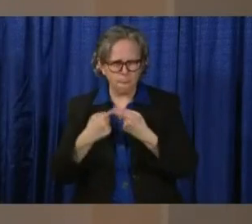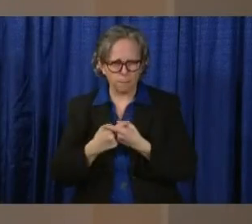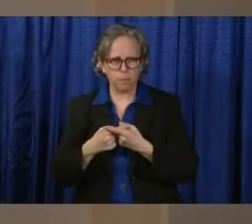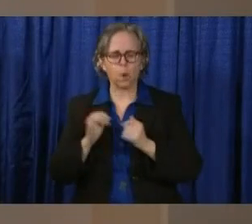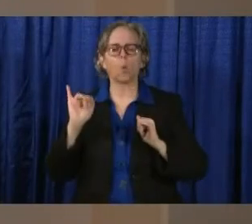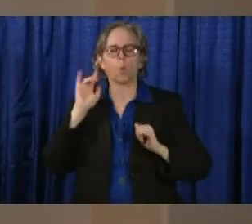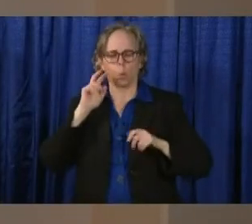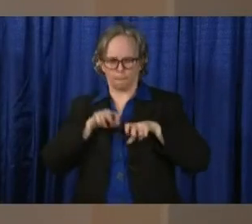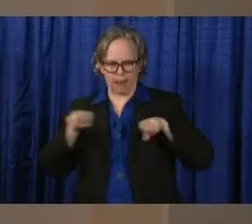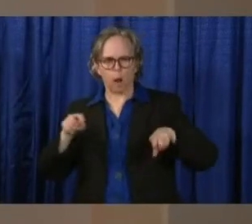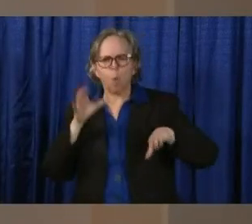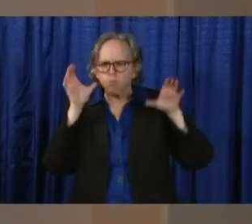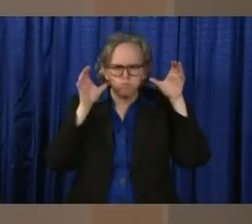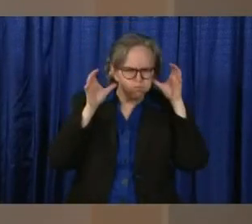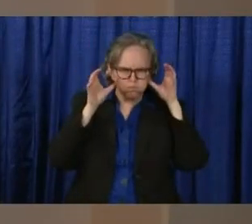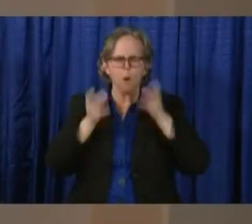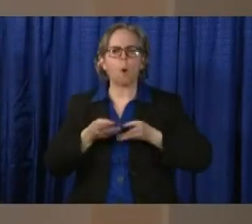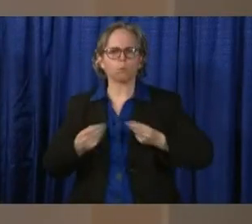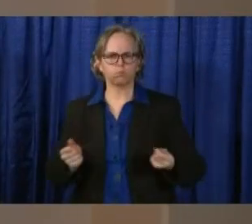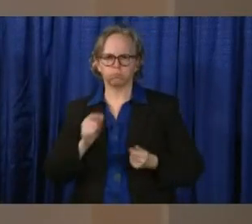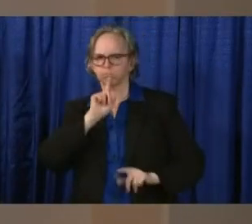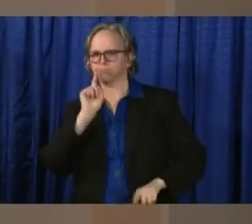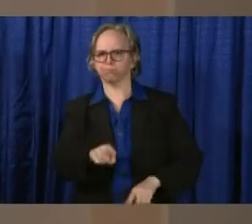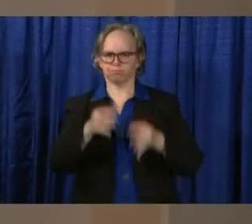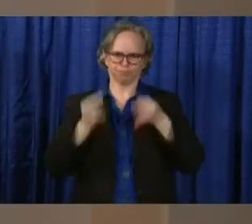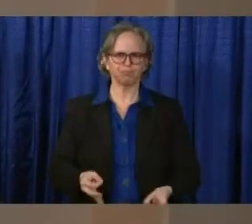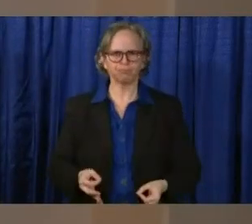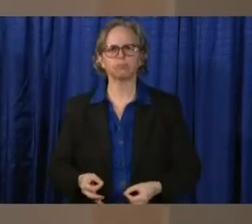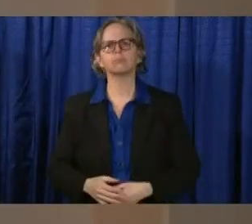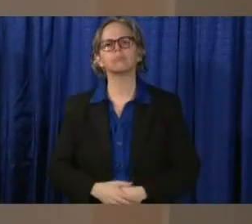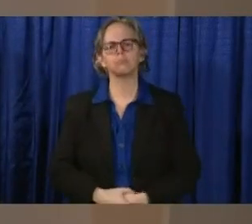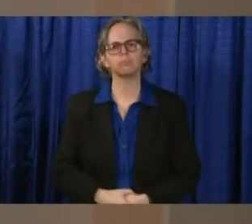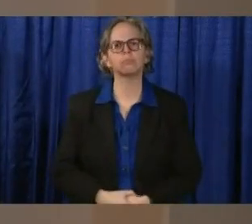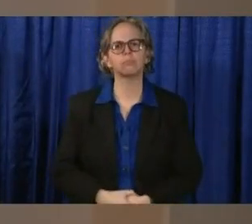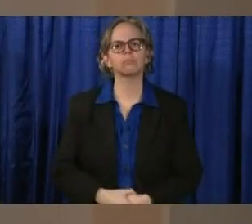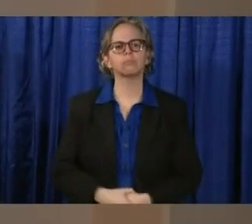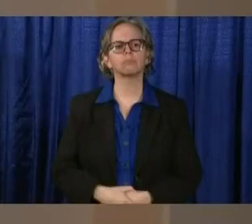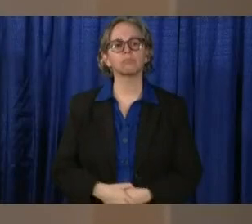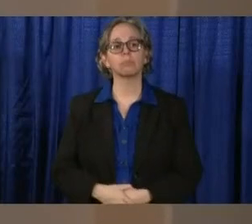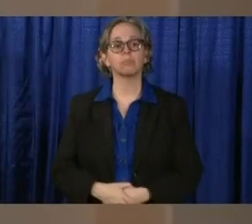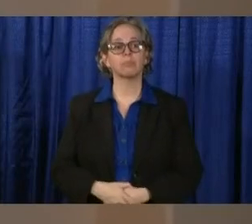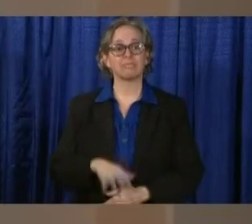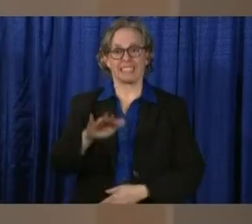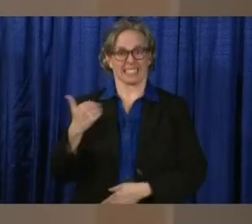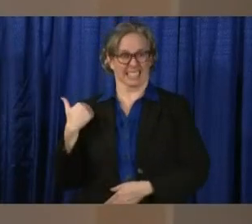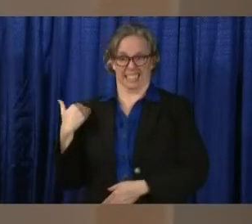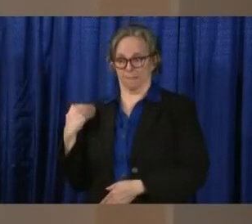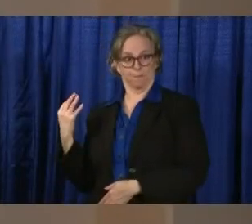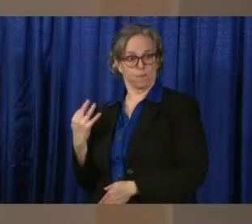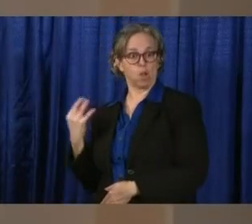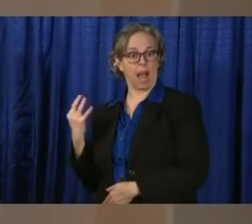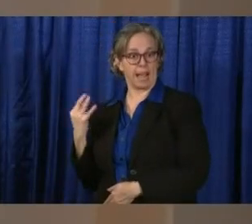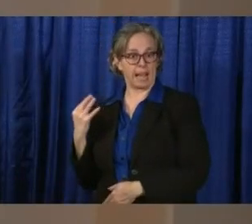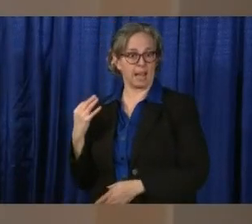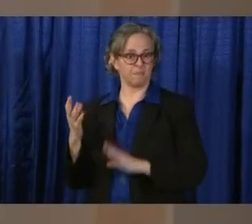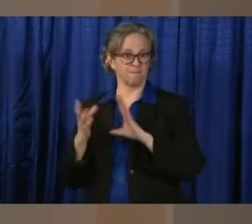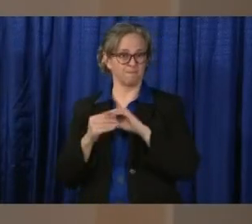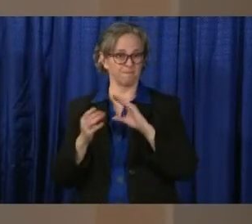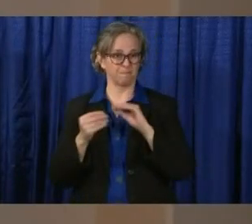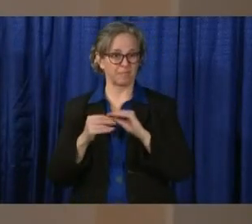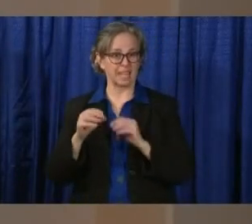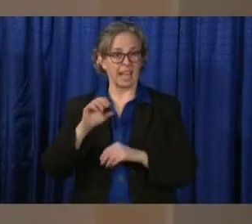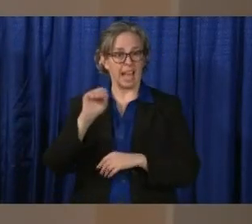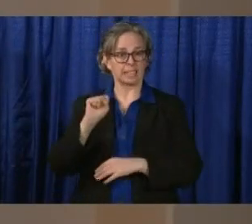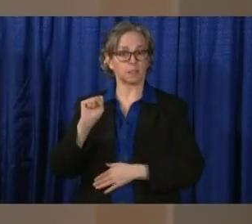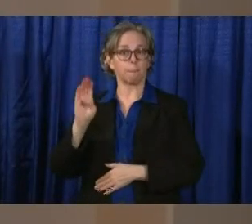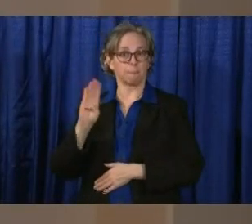for that commission. I mentioned last Friday about the SBA payment protection program.